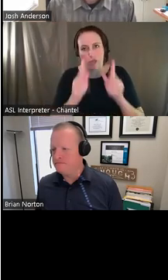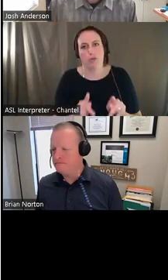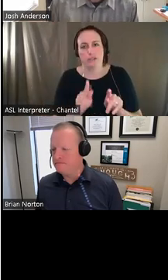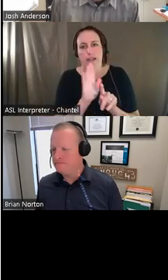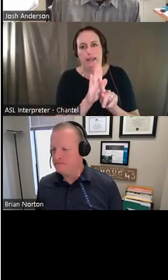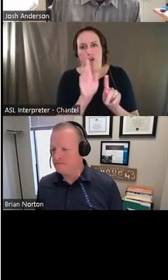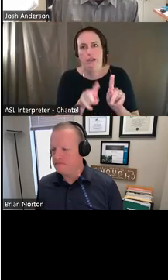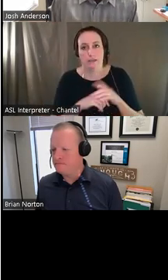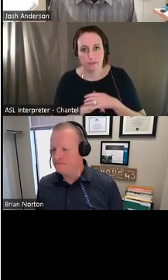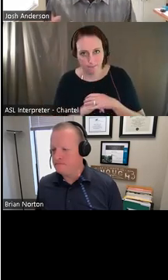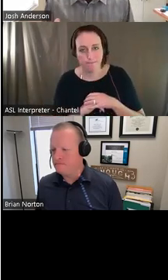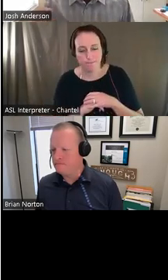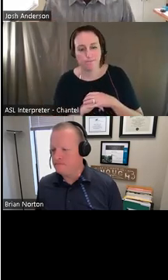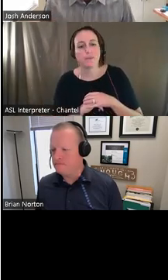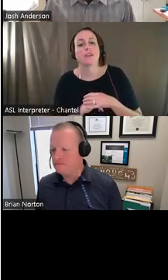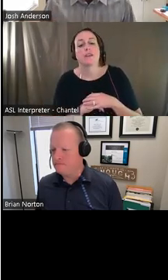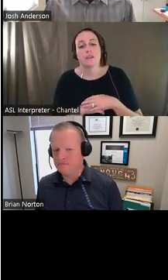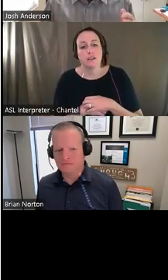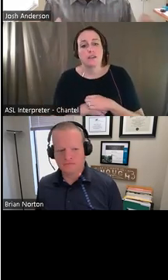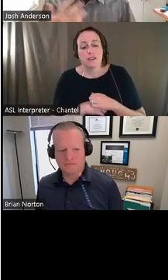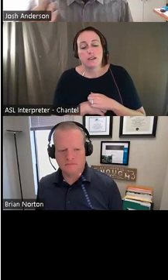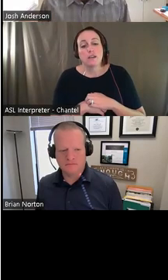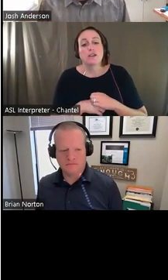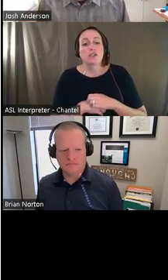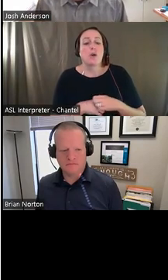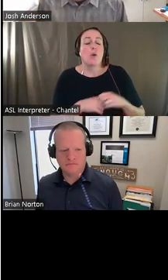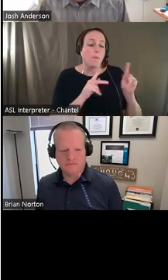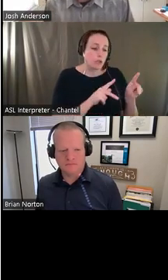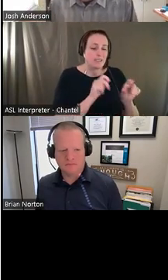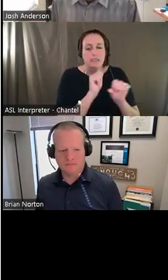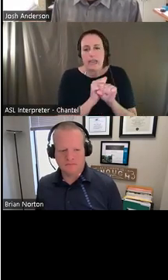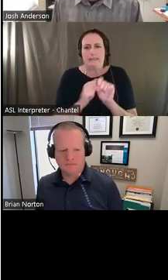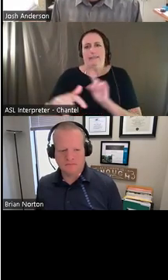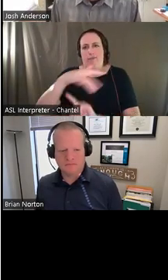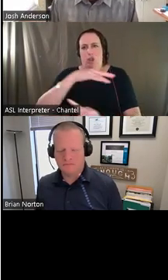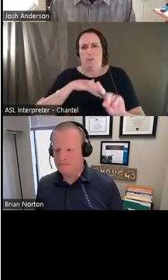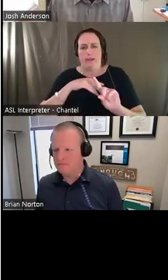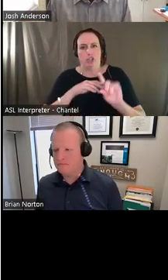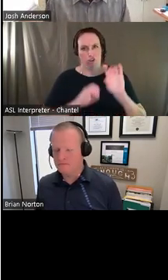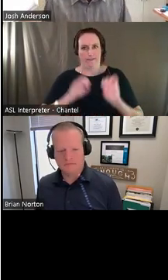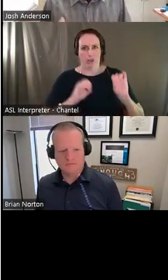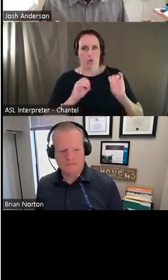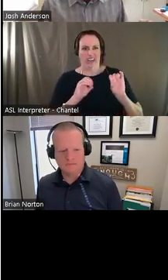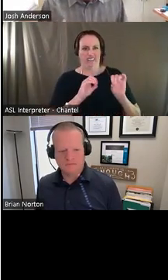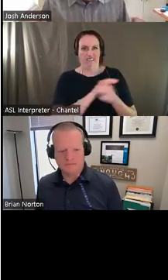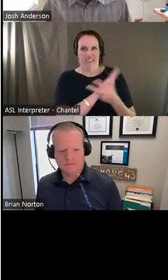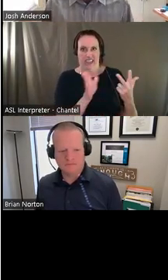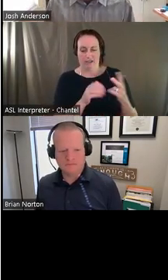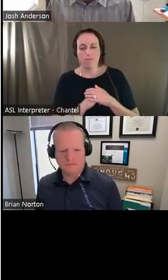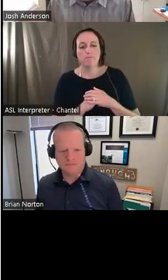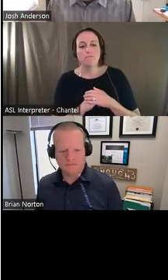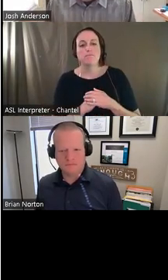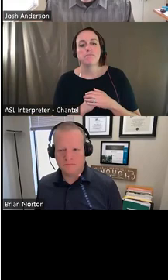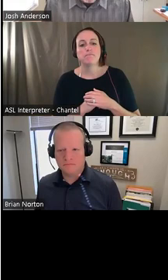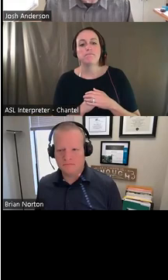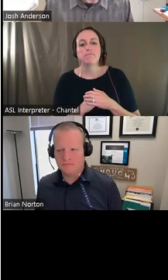correctly. But the person, the task and the environment, and while you're considering that you also have to think about the environment around the